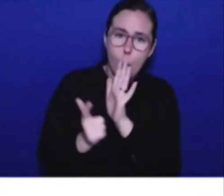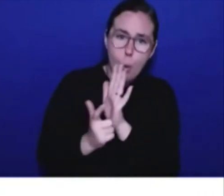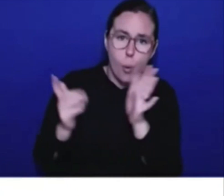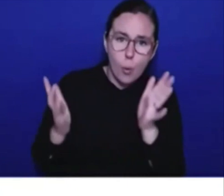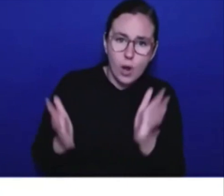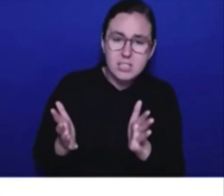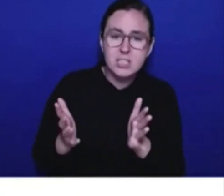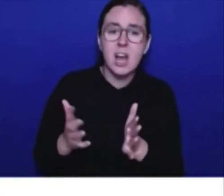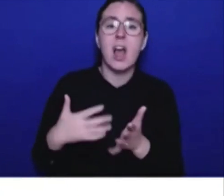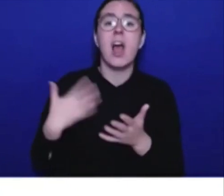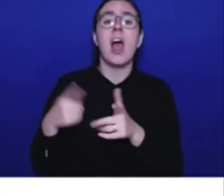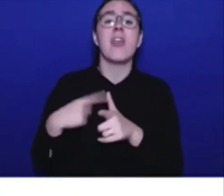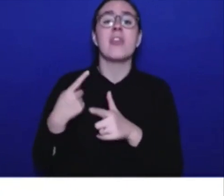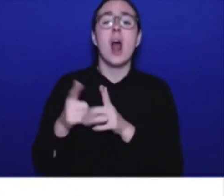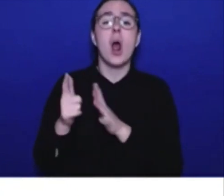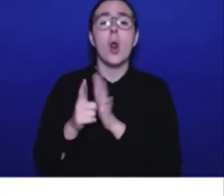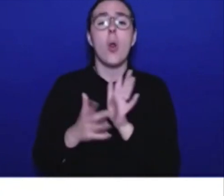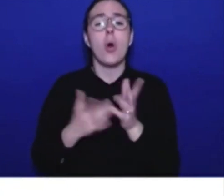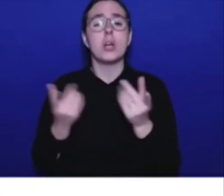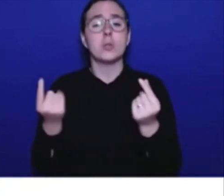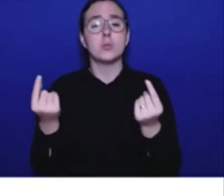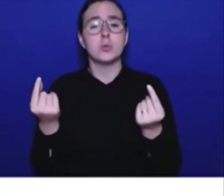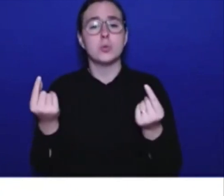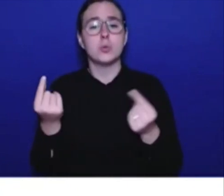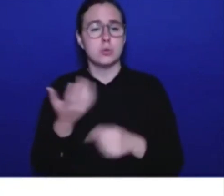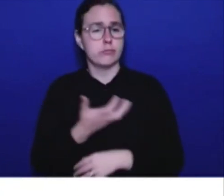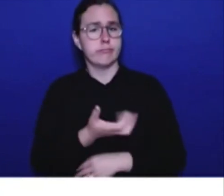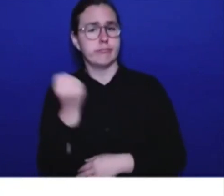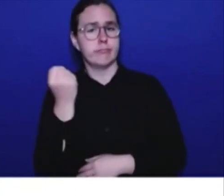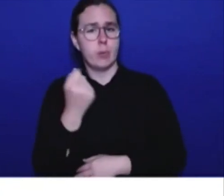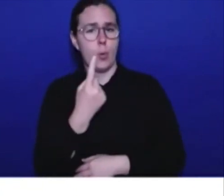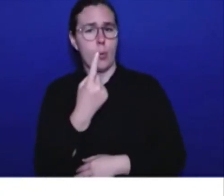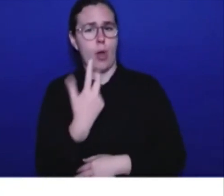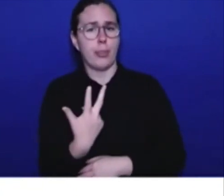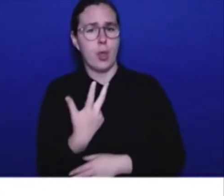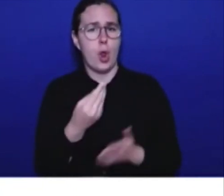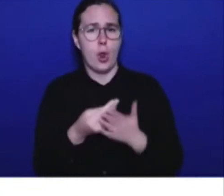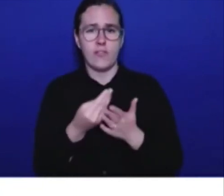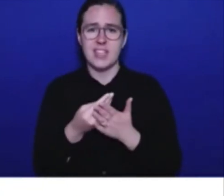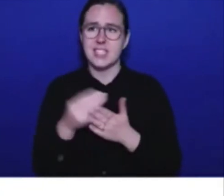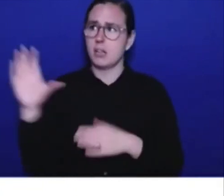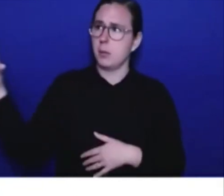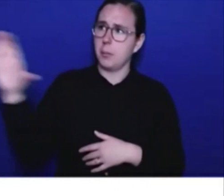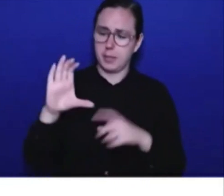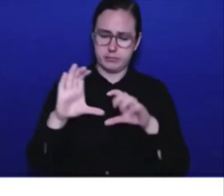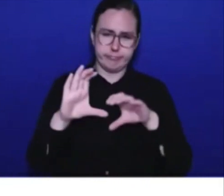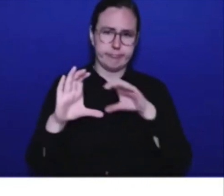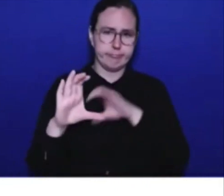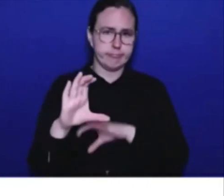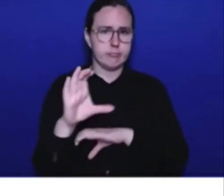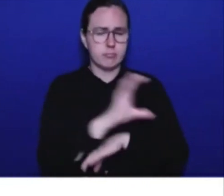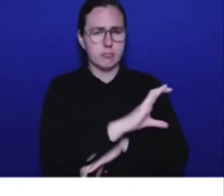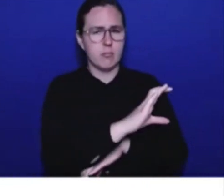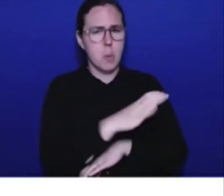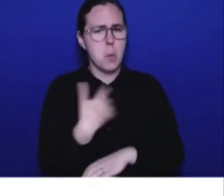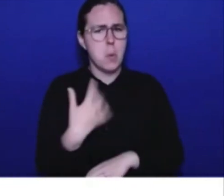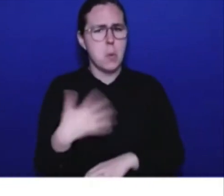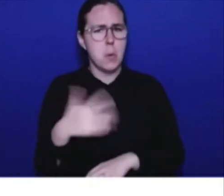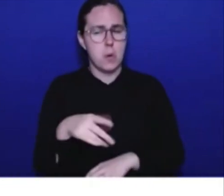for them to get better. Unsurprisingly, that profoundly broken system almost bankrupted ICBC